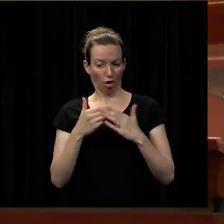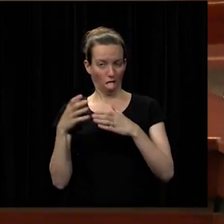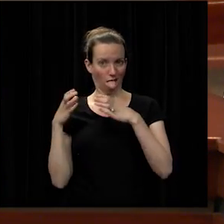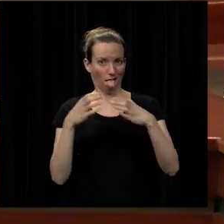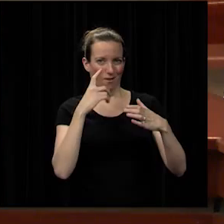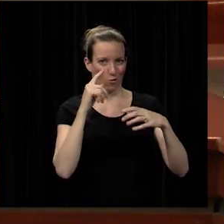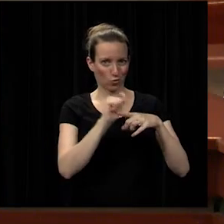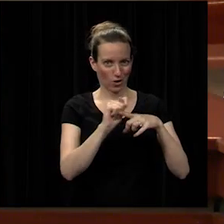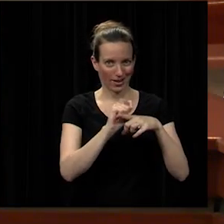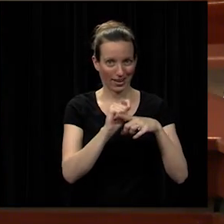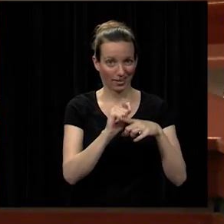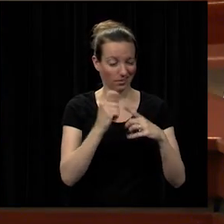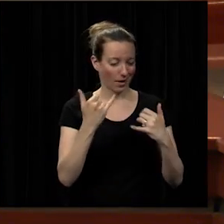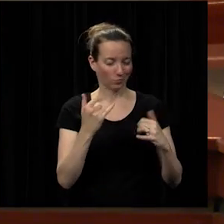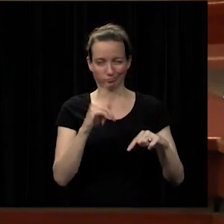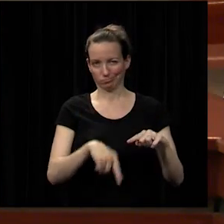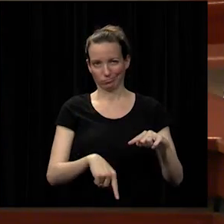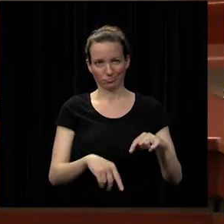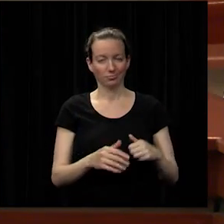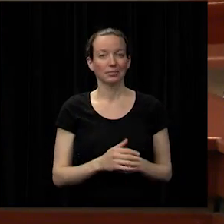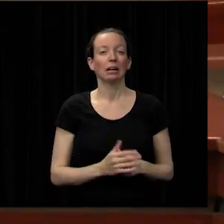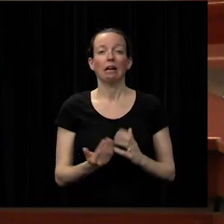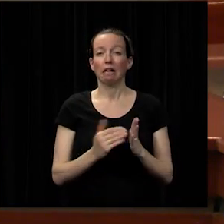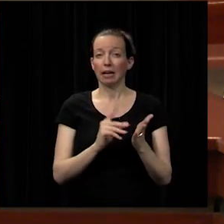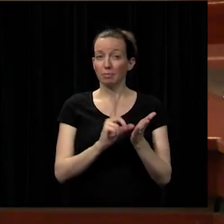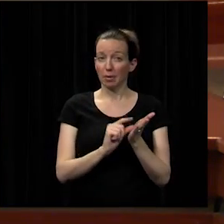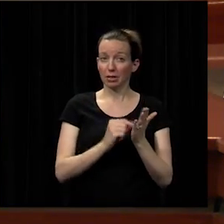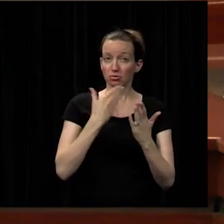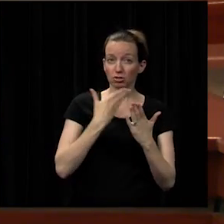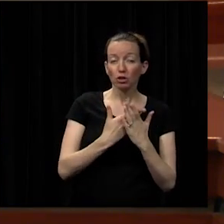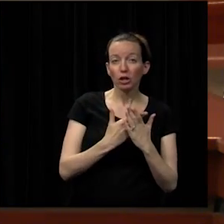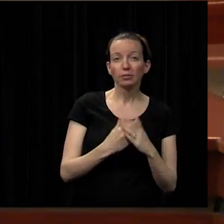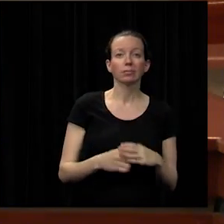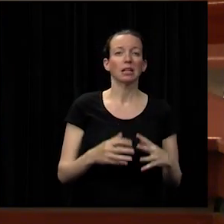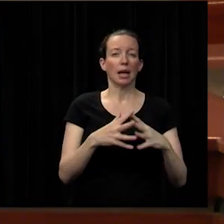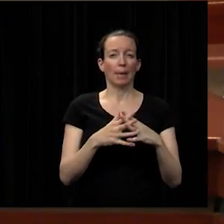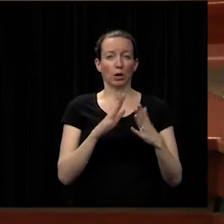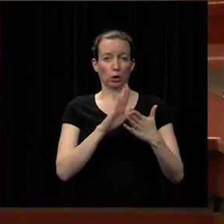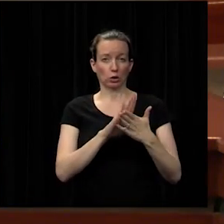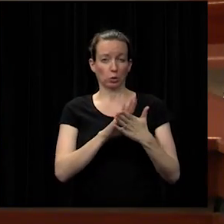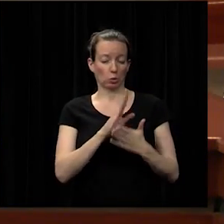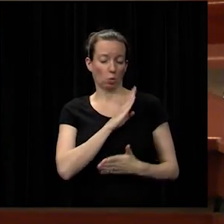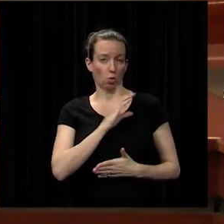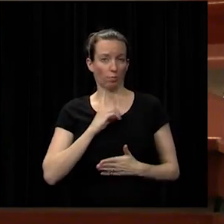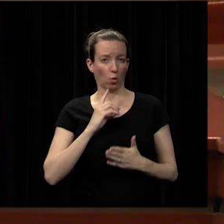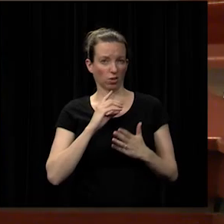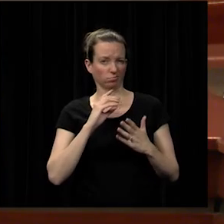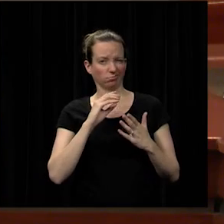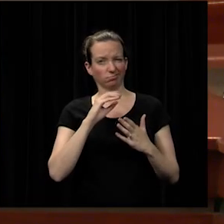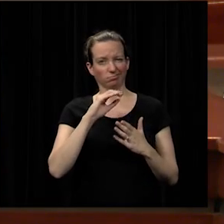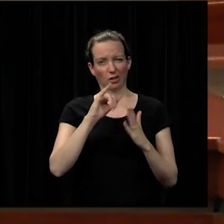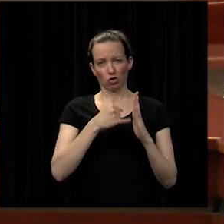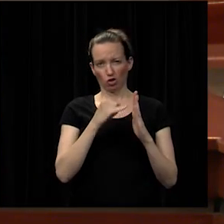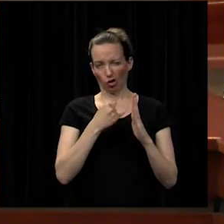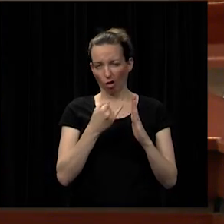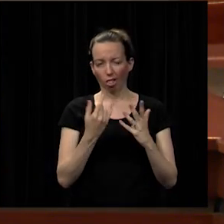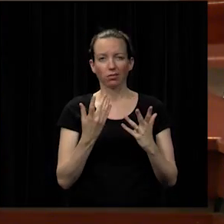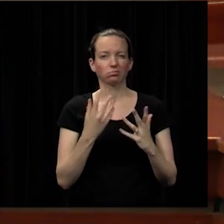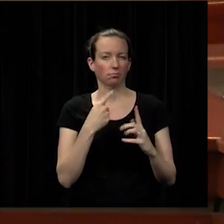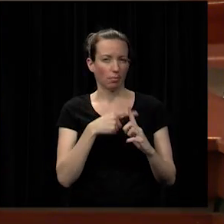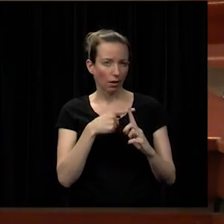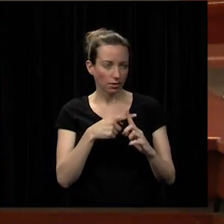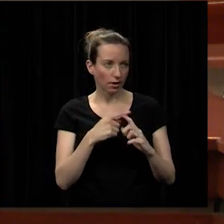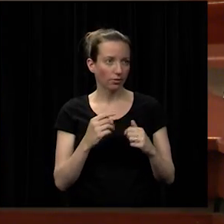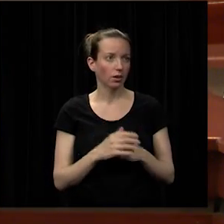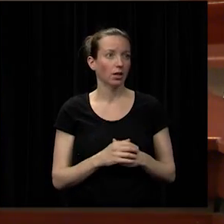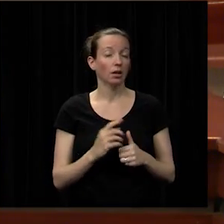again publications are good american school board journal is real positive sometimes they're a source